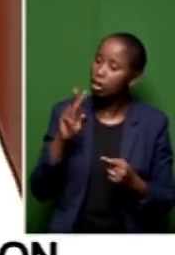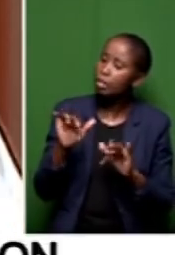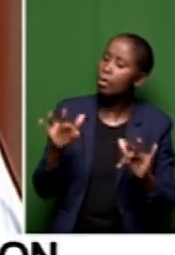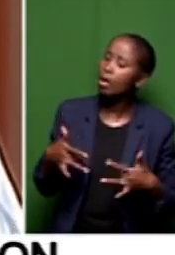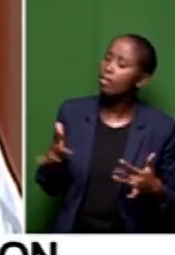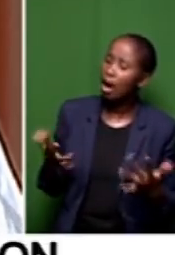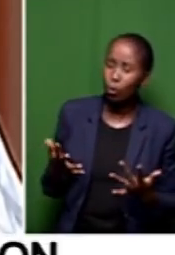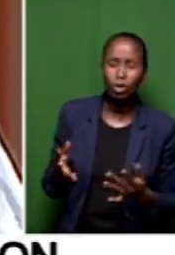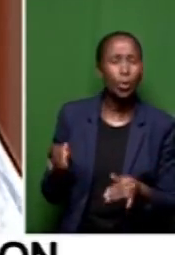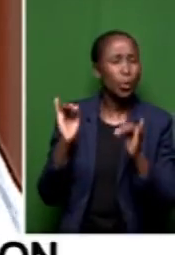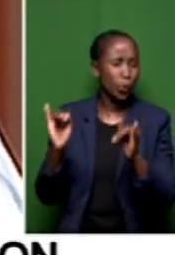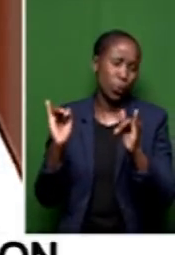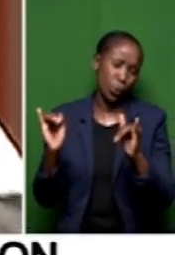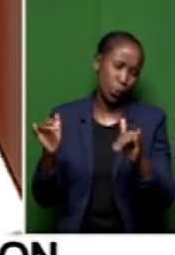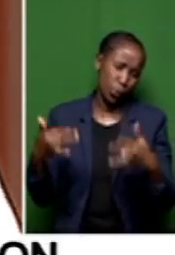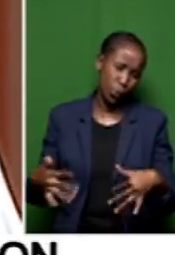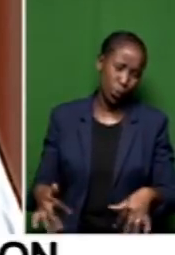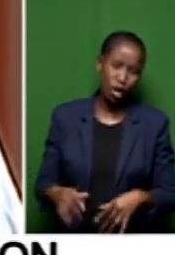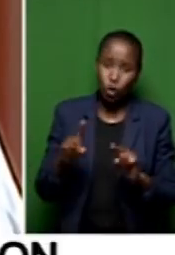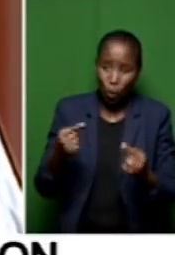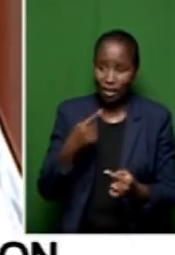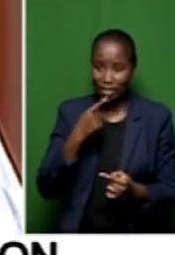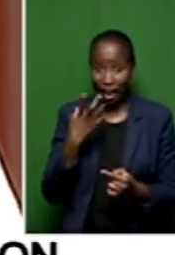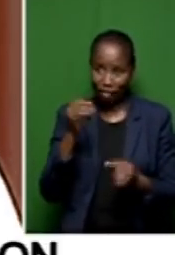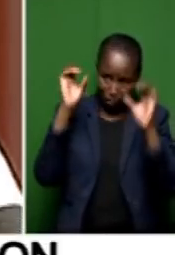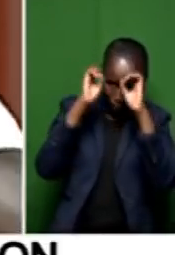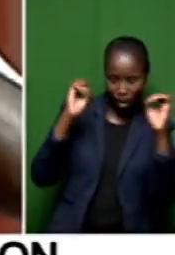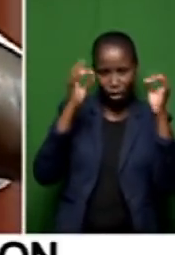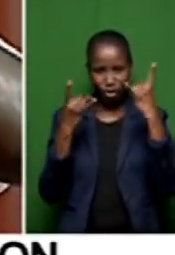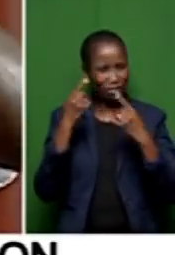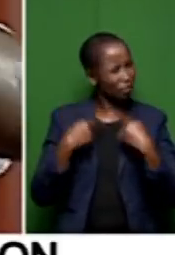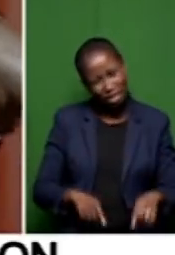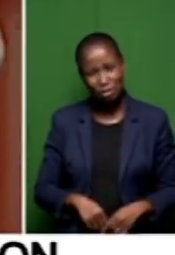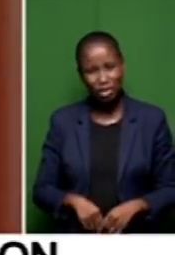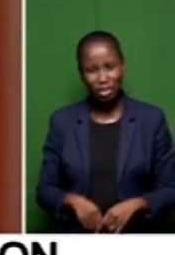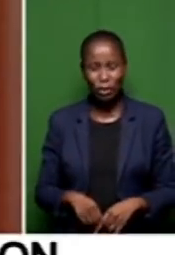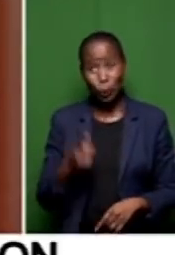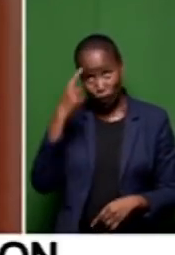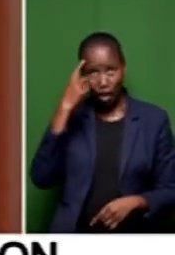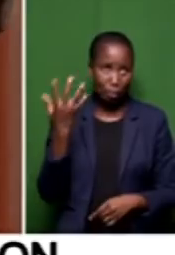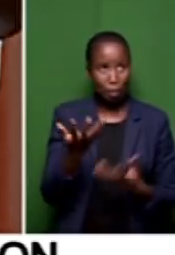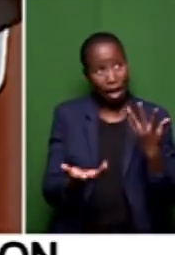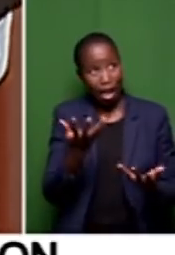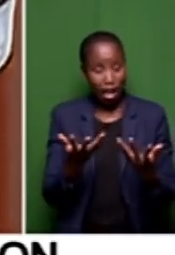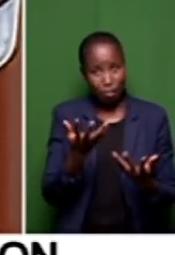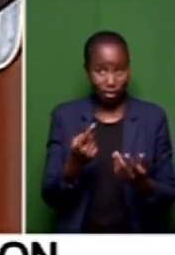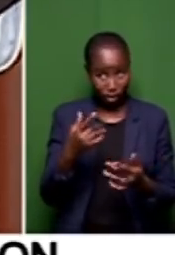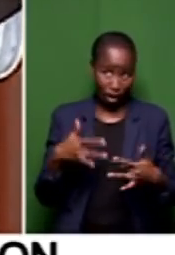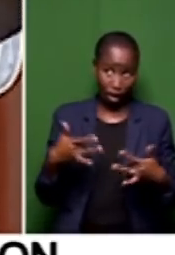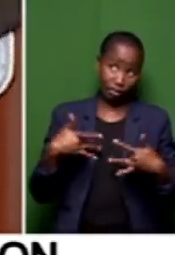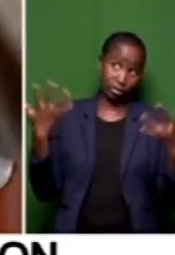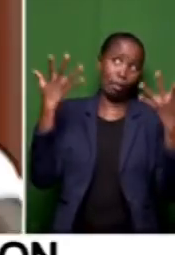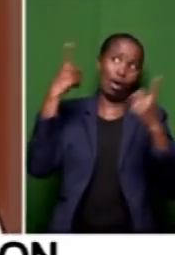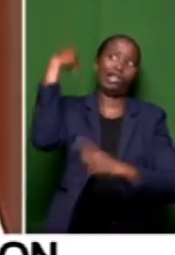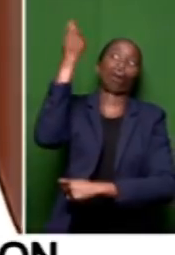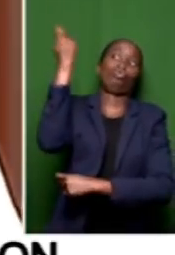It's very, very, very terrible. You cannot say they are staying in Buffalo City. You will think that, oh, they are staying somewhere in Transkei, in